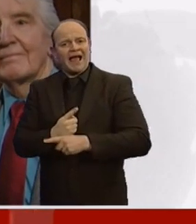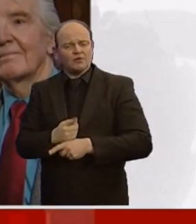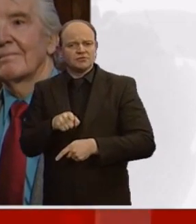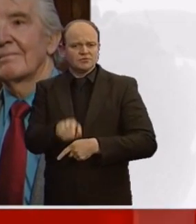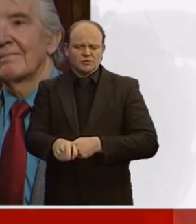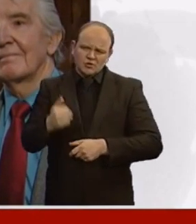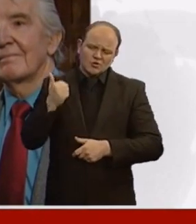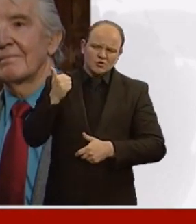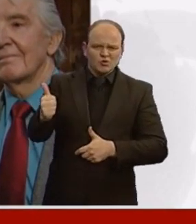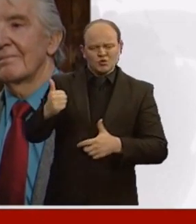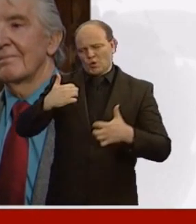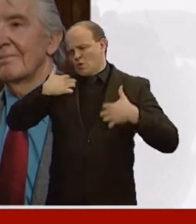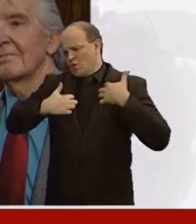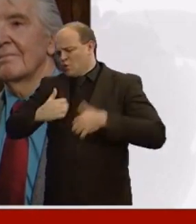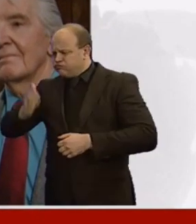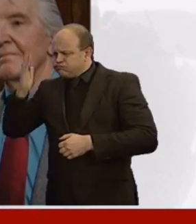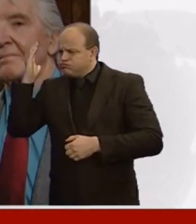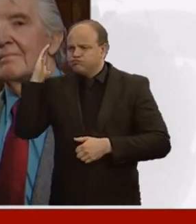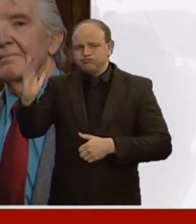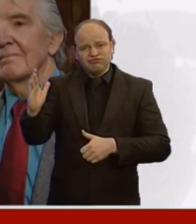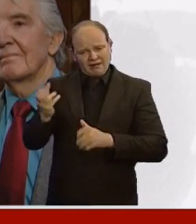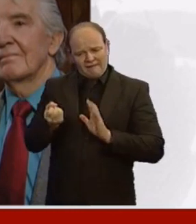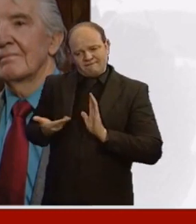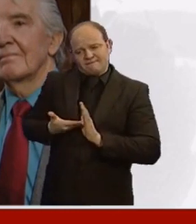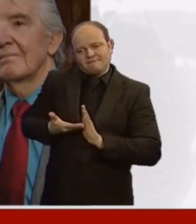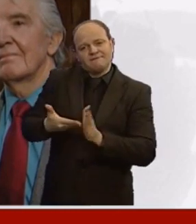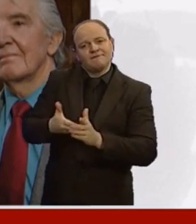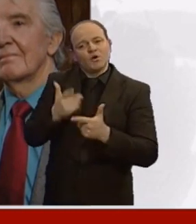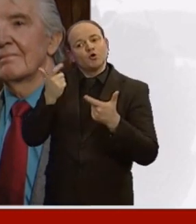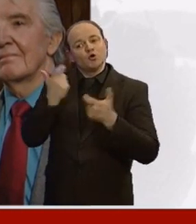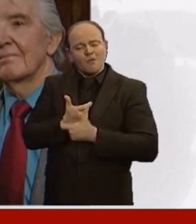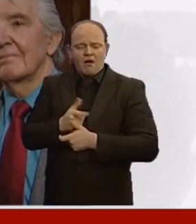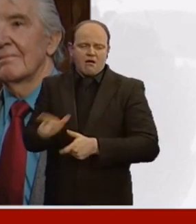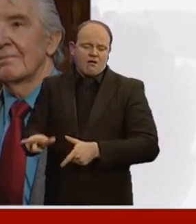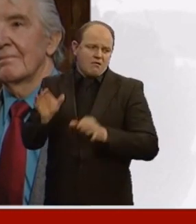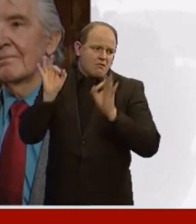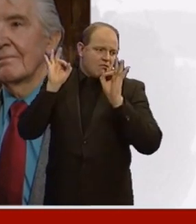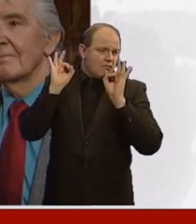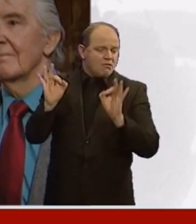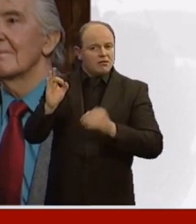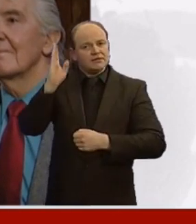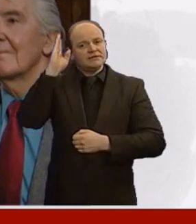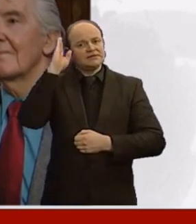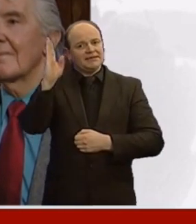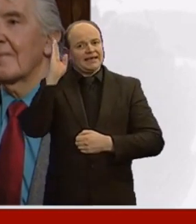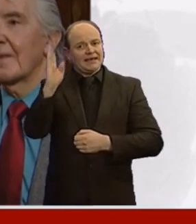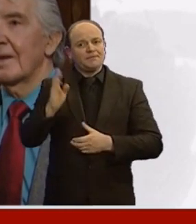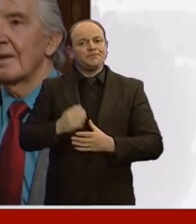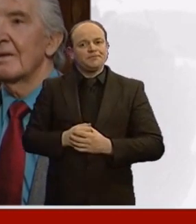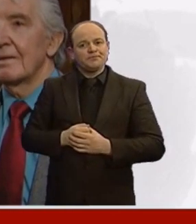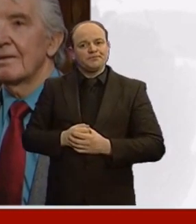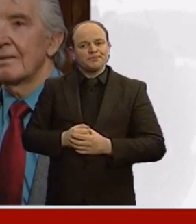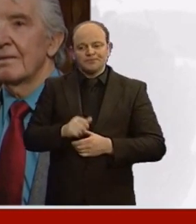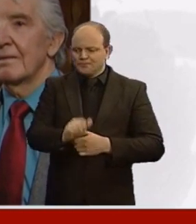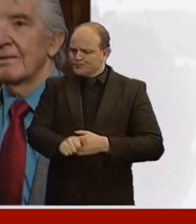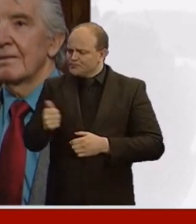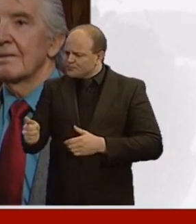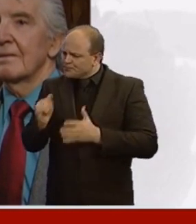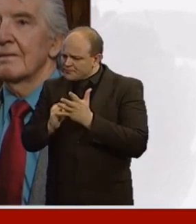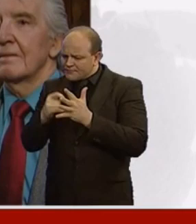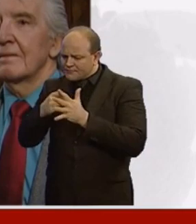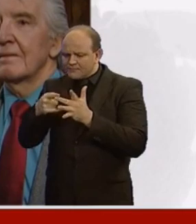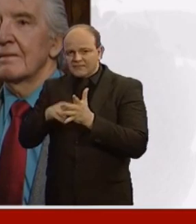passion laced with humour. mean he was a brilliant orator. Dennis Skinner, you saw many of his speeches here but also